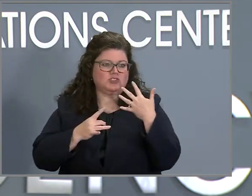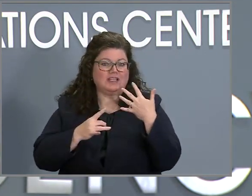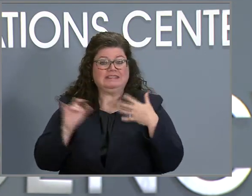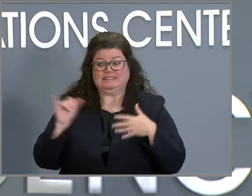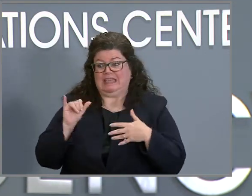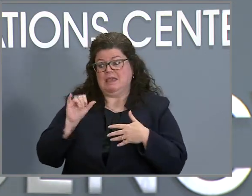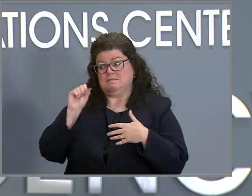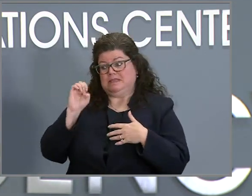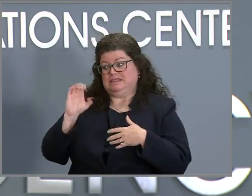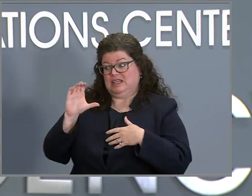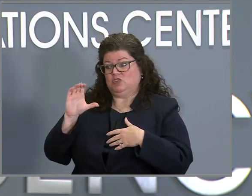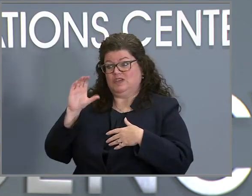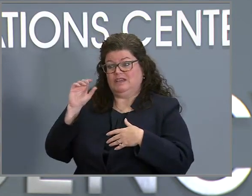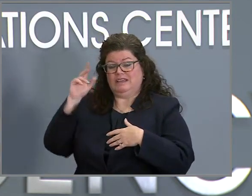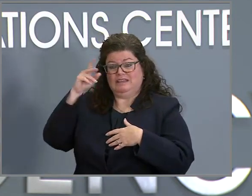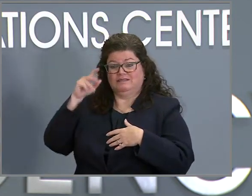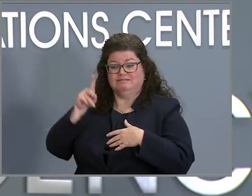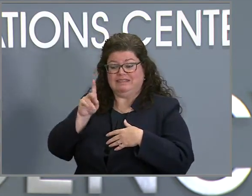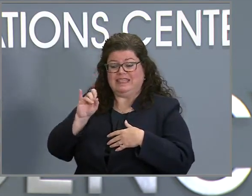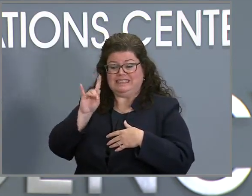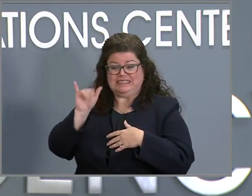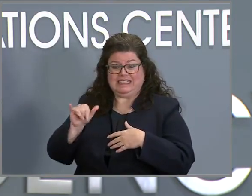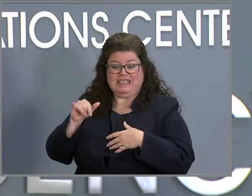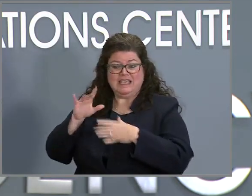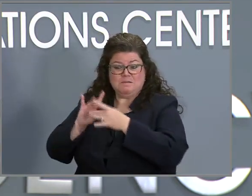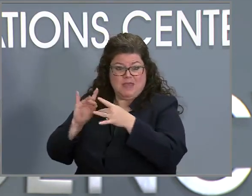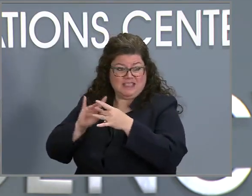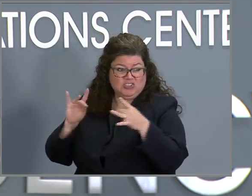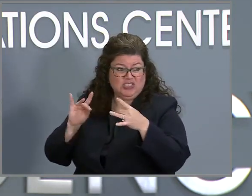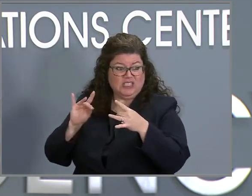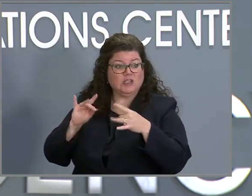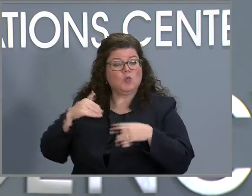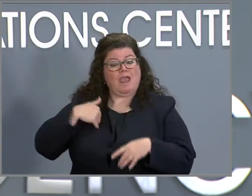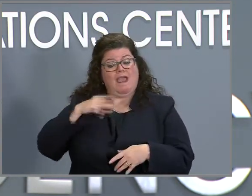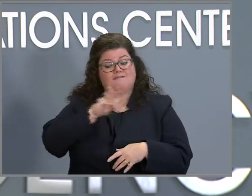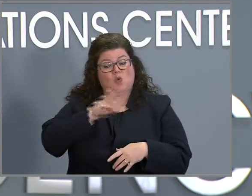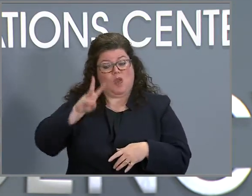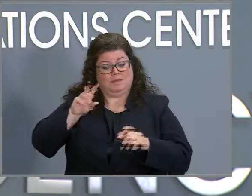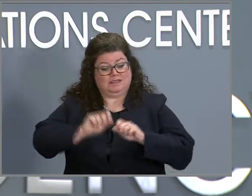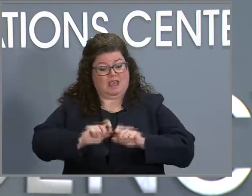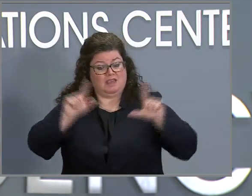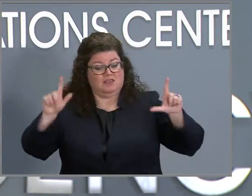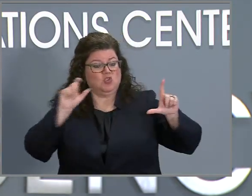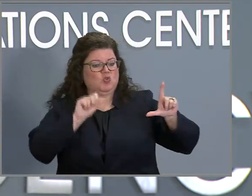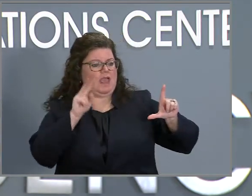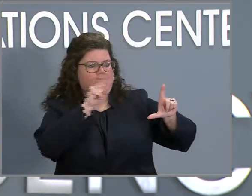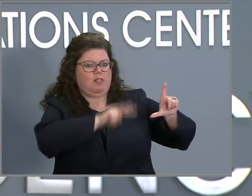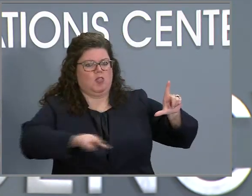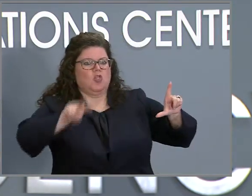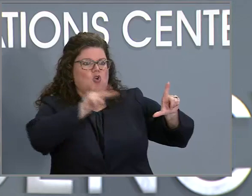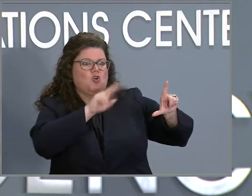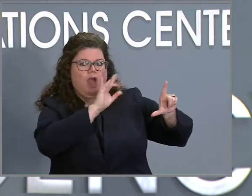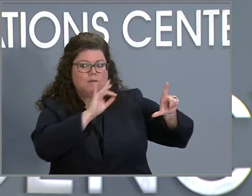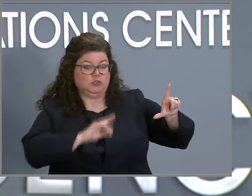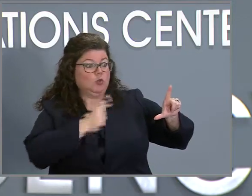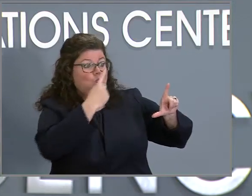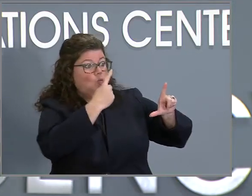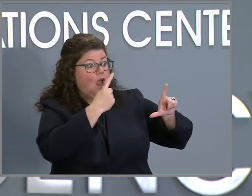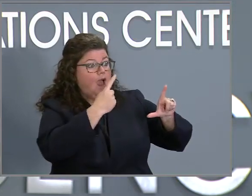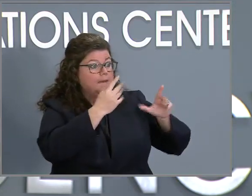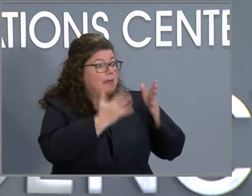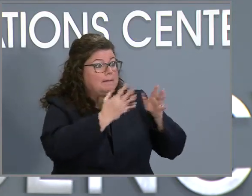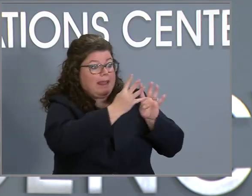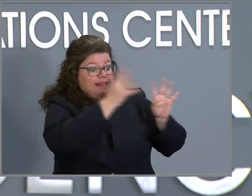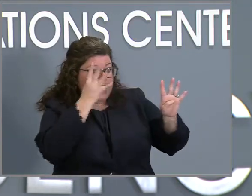Terry Kinsley says to go to the website and check all of your options that are out there. One place may be crowded, but another